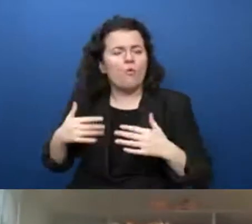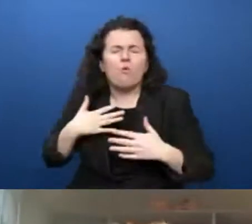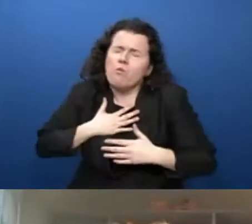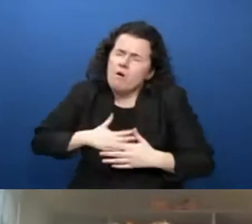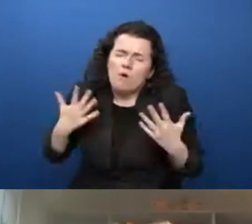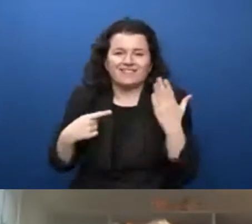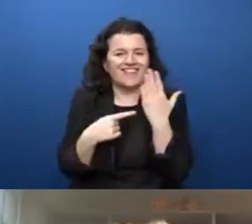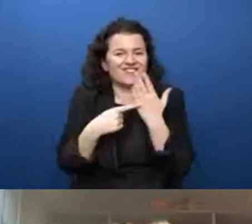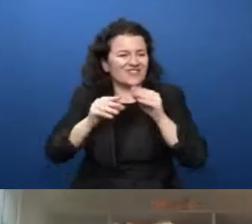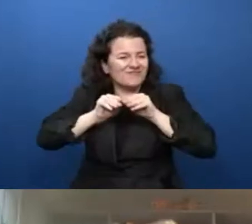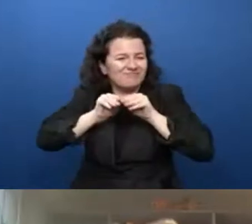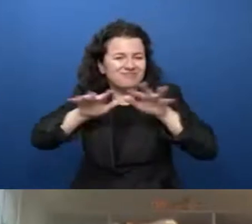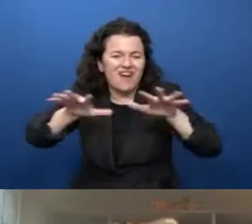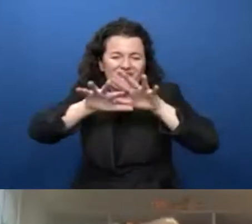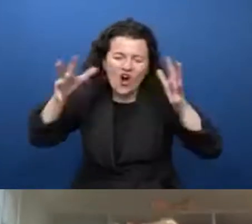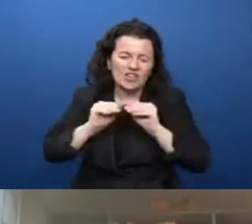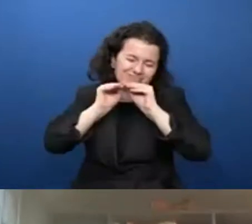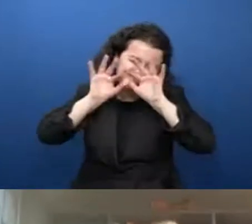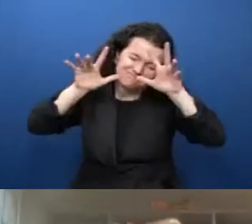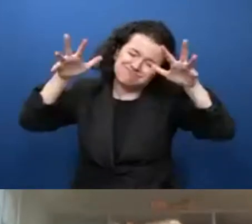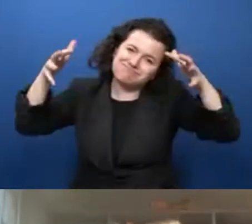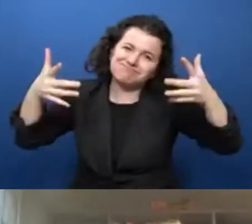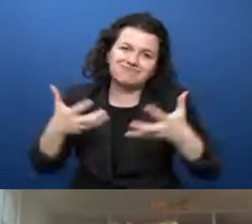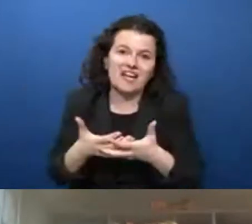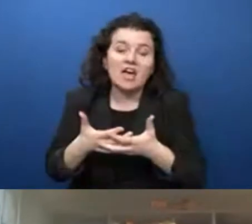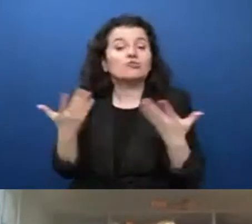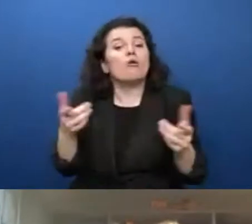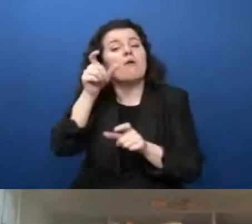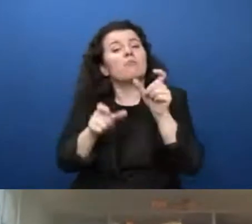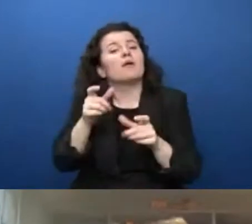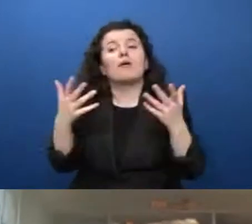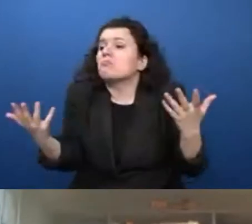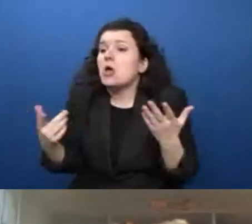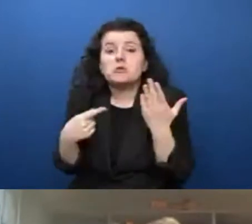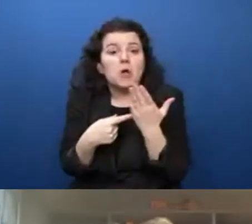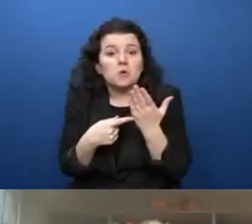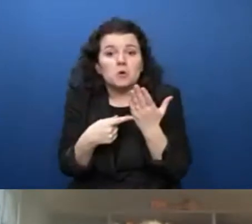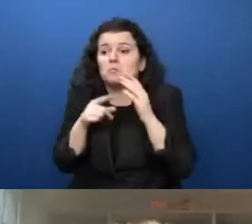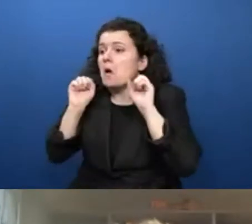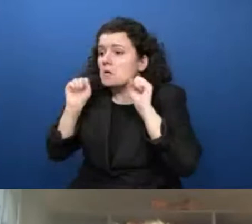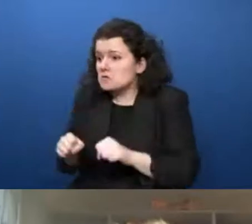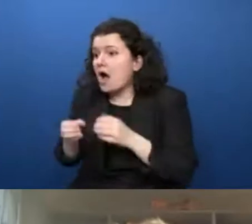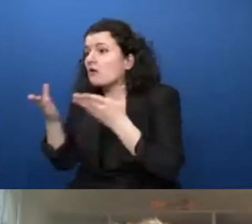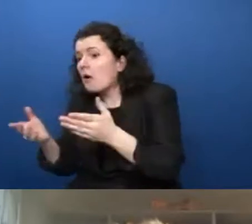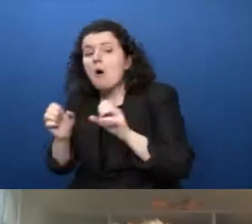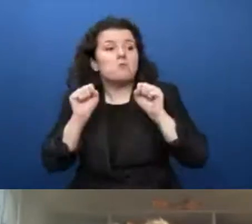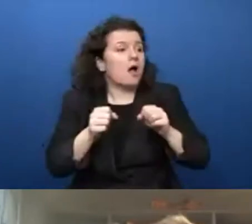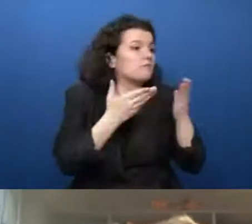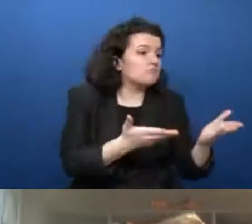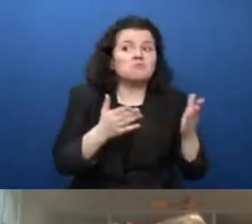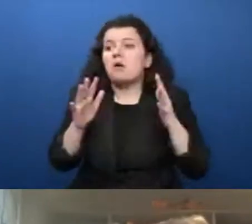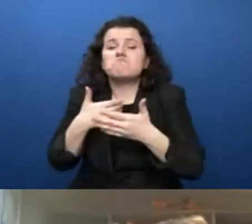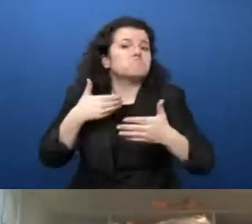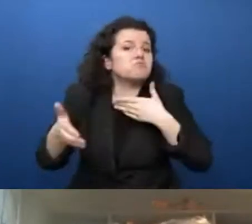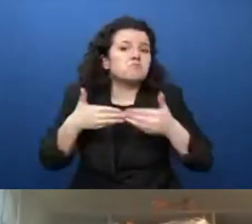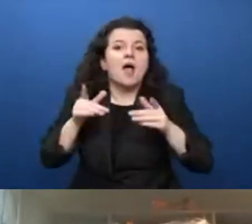And we actually create additional ways for people to use technology and improve their lives. So we also